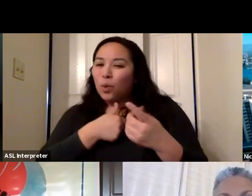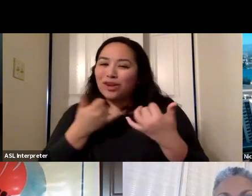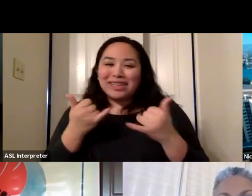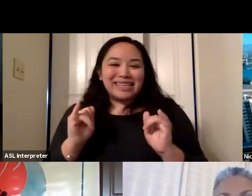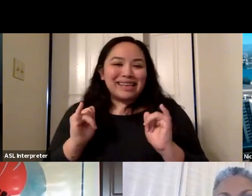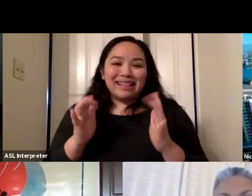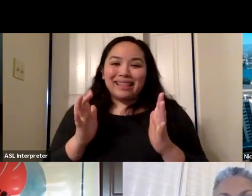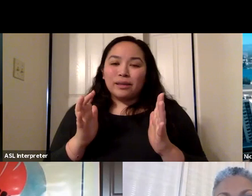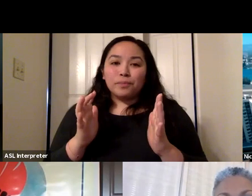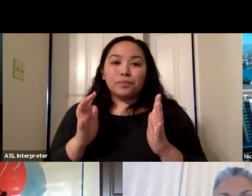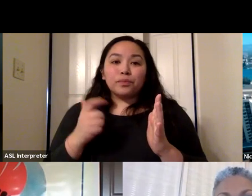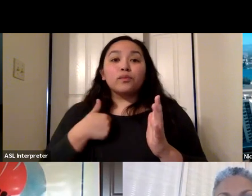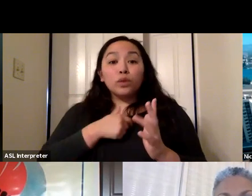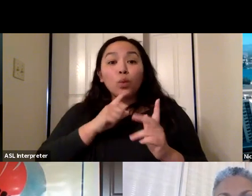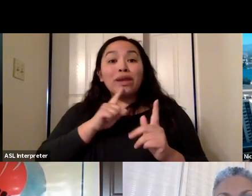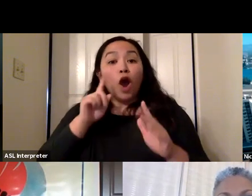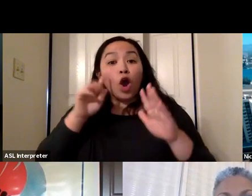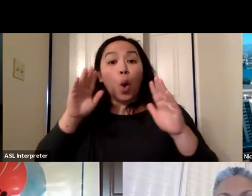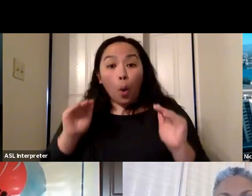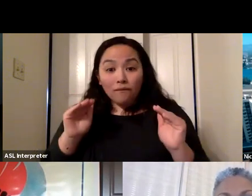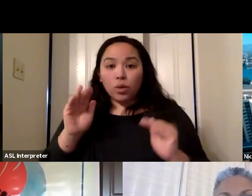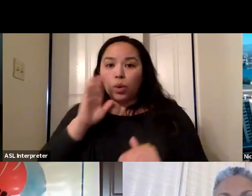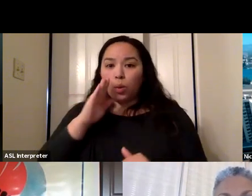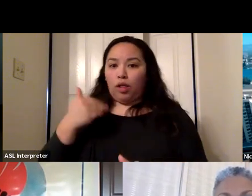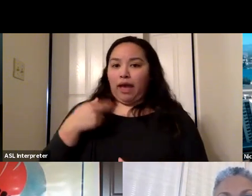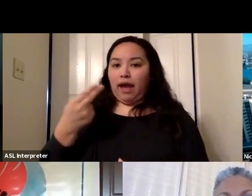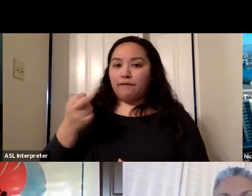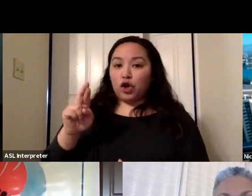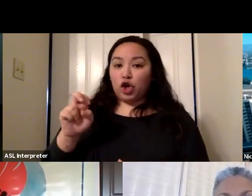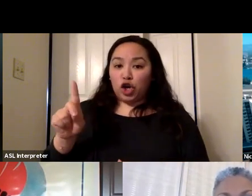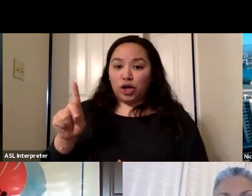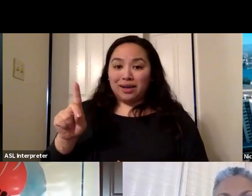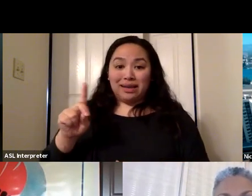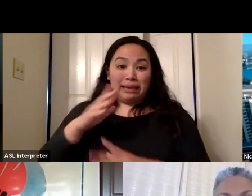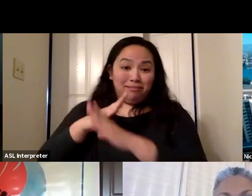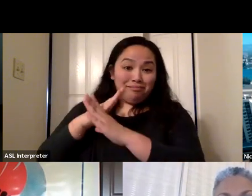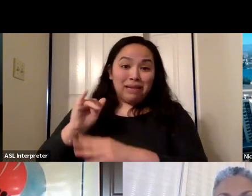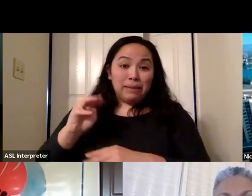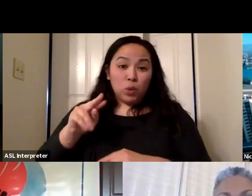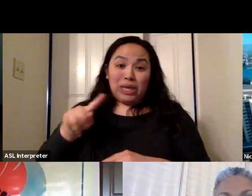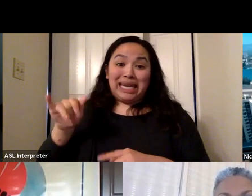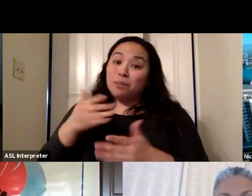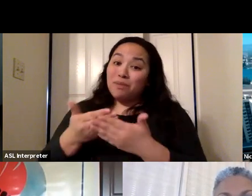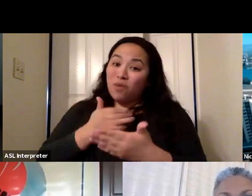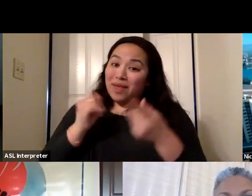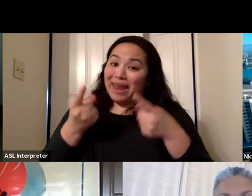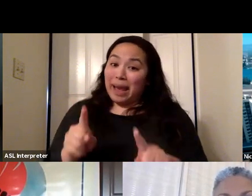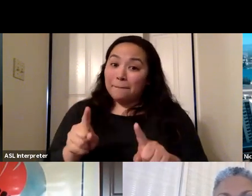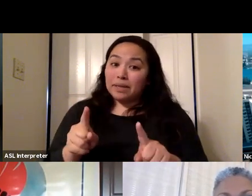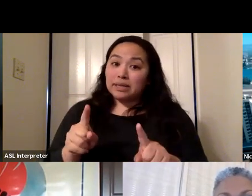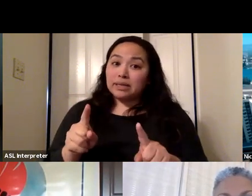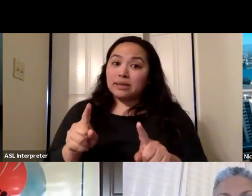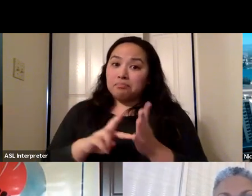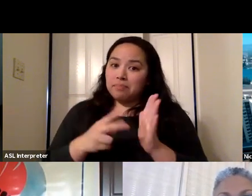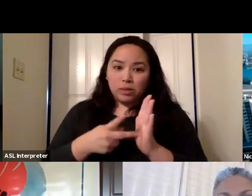hopeful that we will reach that herd immunity before that happens so that we won't need, you know, some kind of vaccine